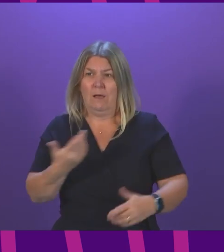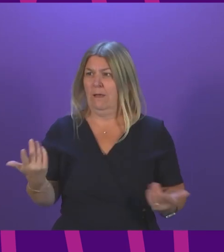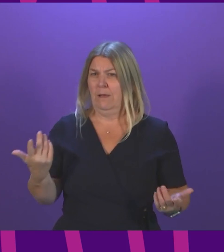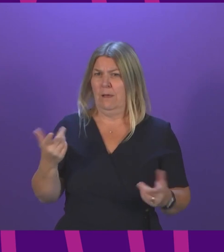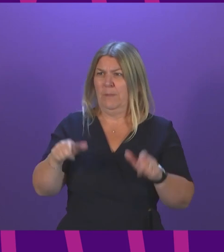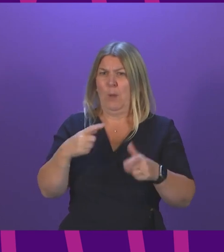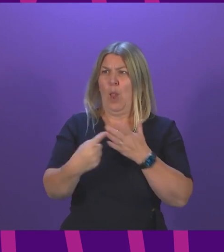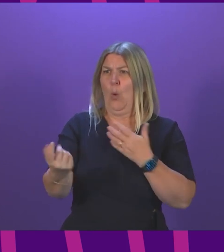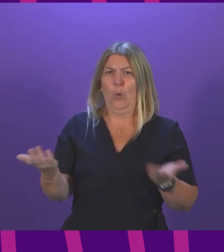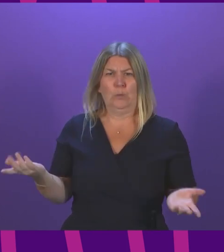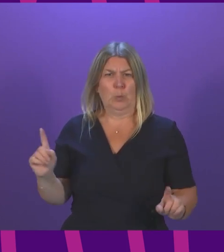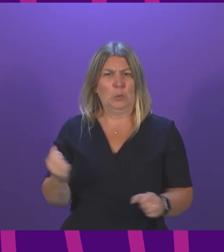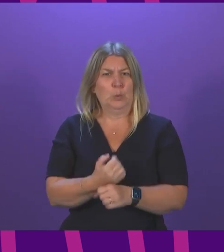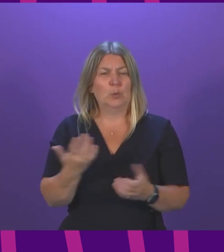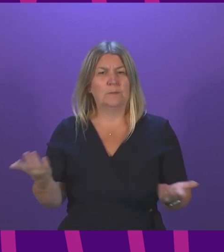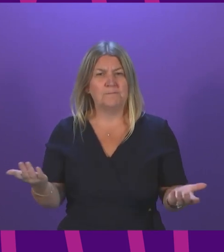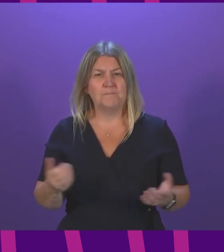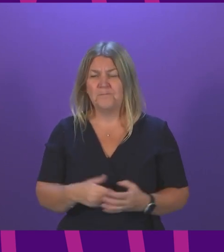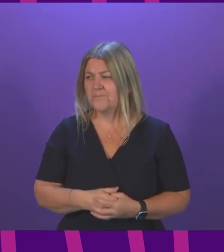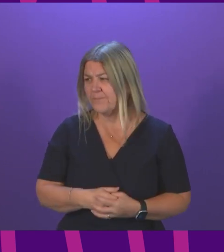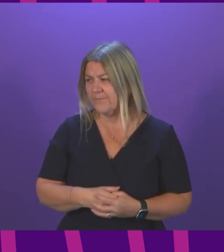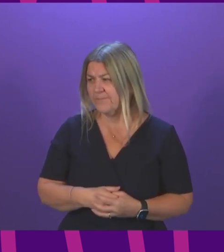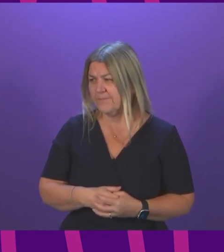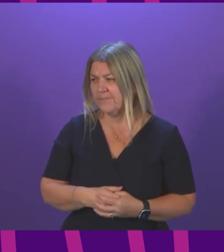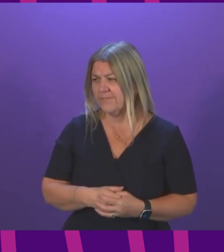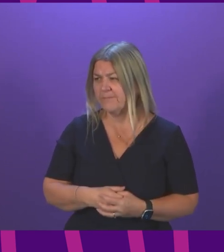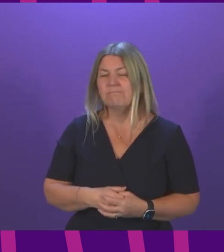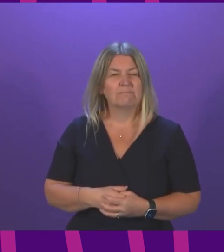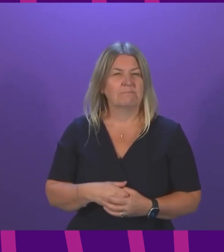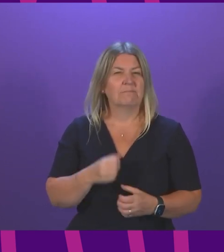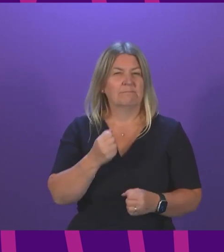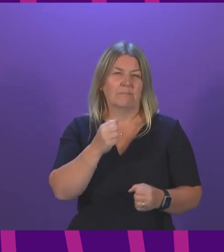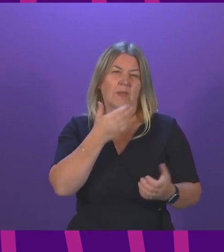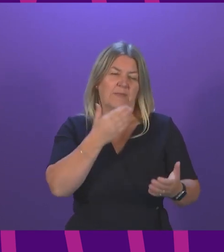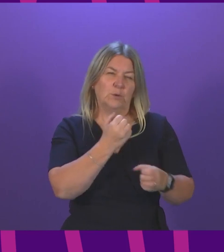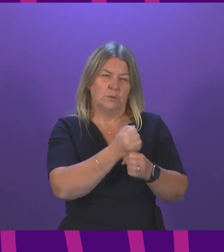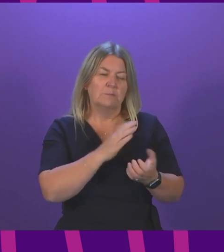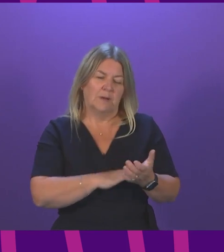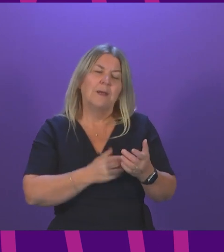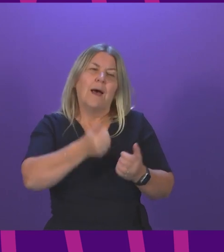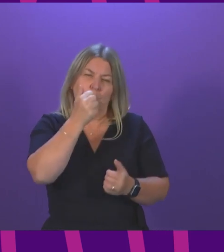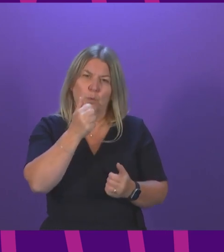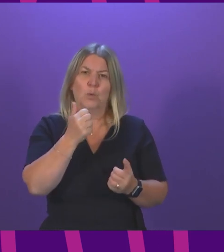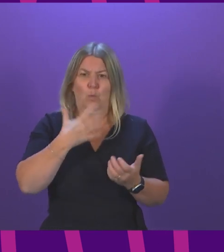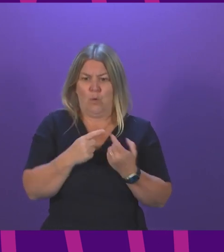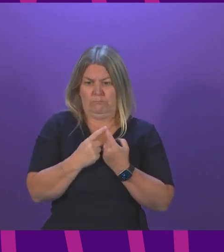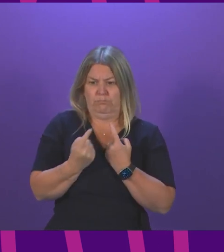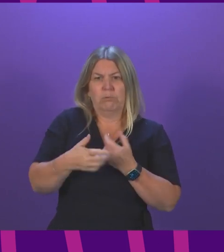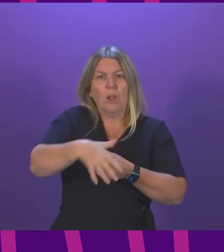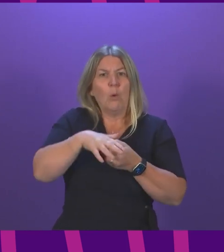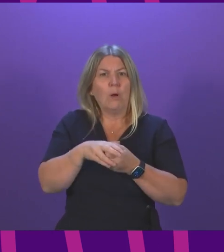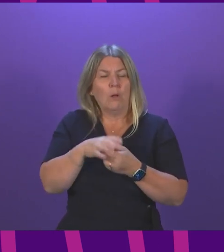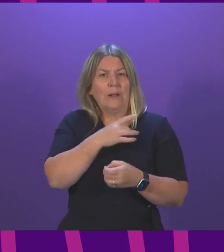actually, made by Gillian Martin. People obviously can find the clinics that are local to them following the NHS